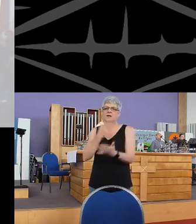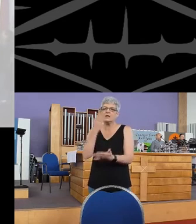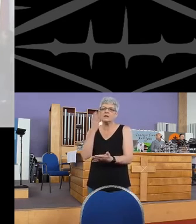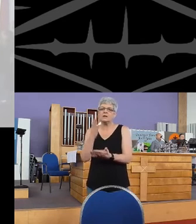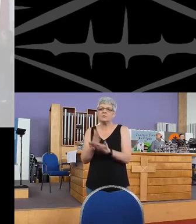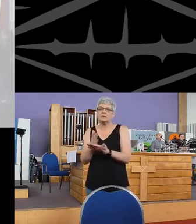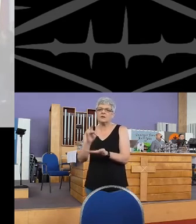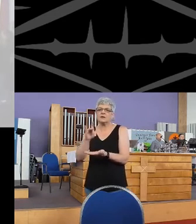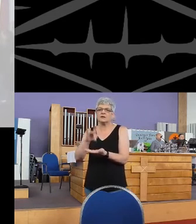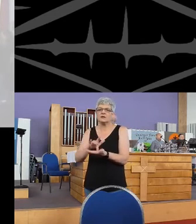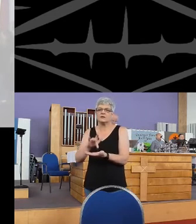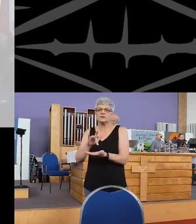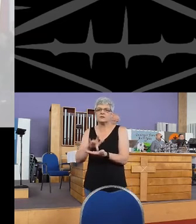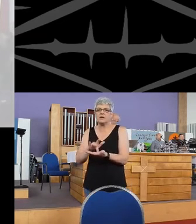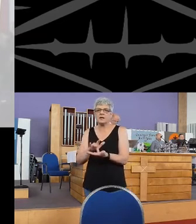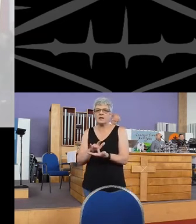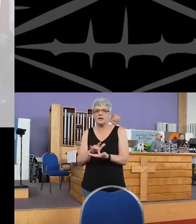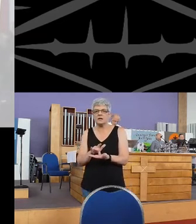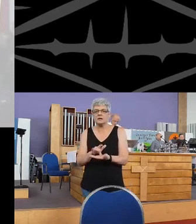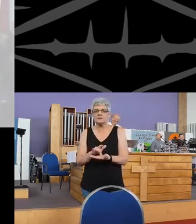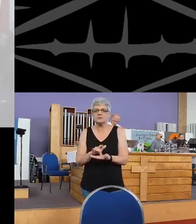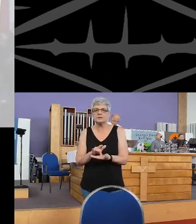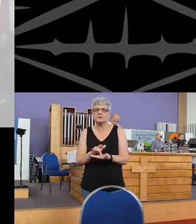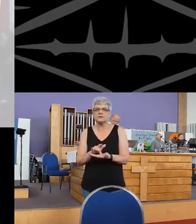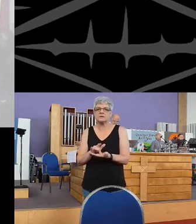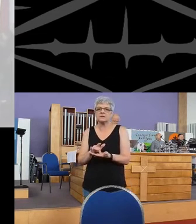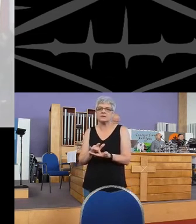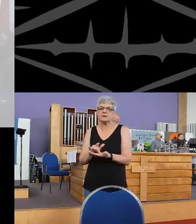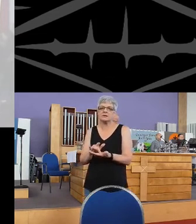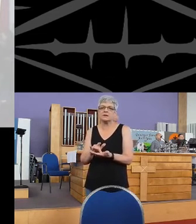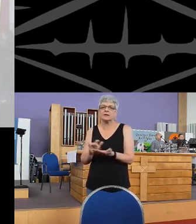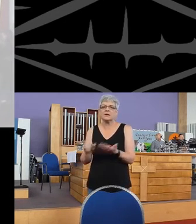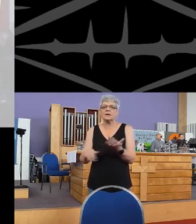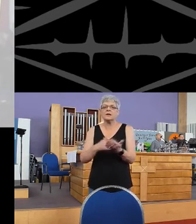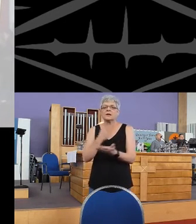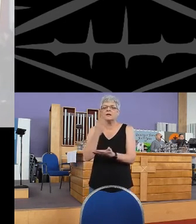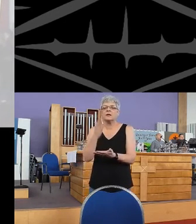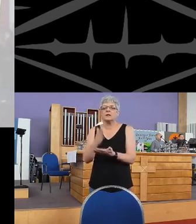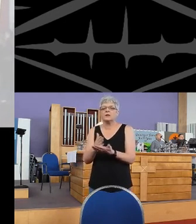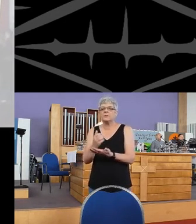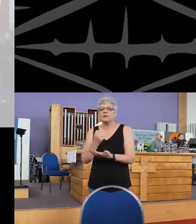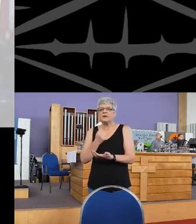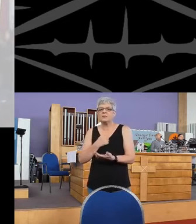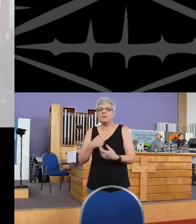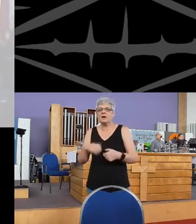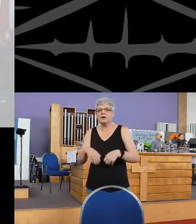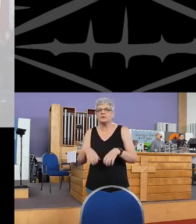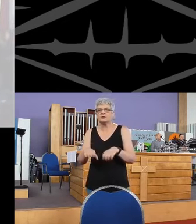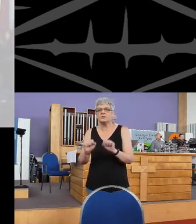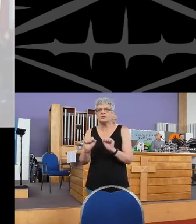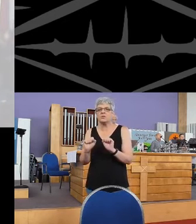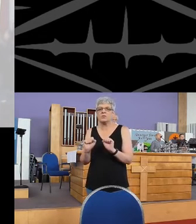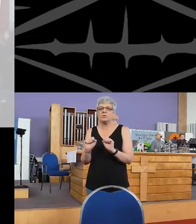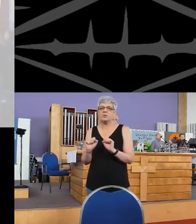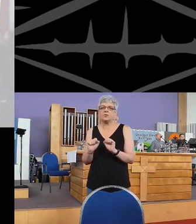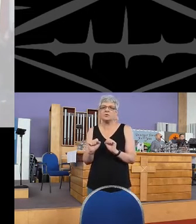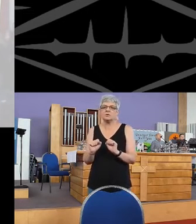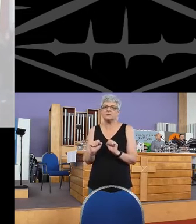Jesus be the center be my